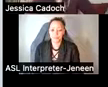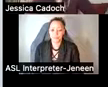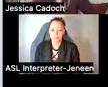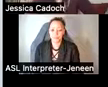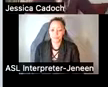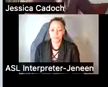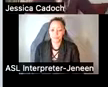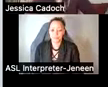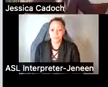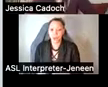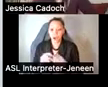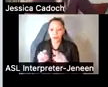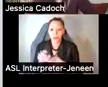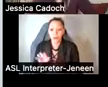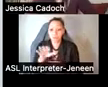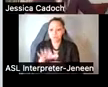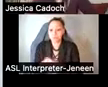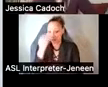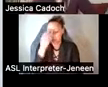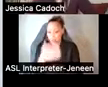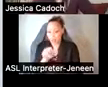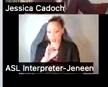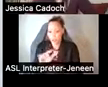information about ASL interpretation.